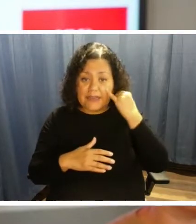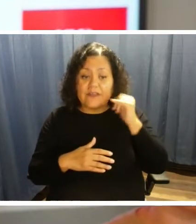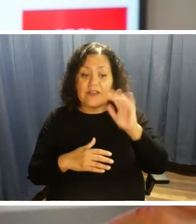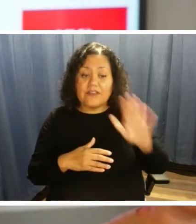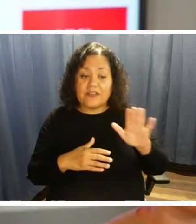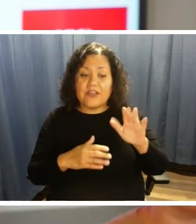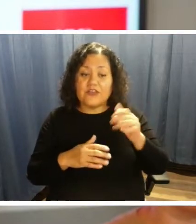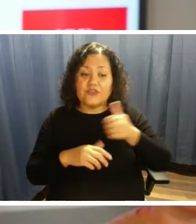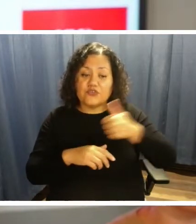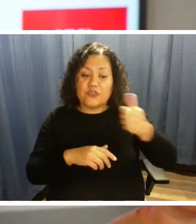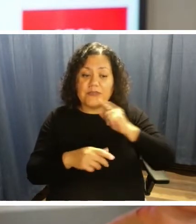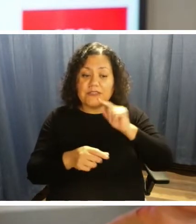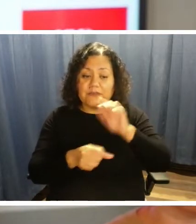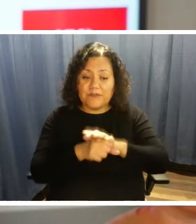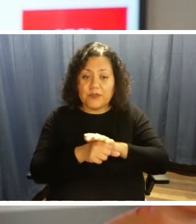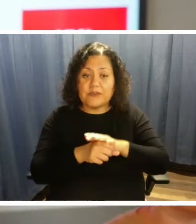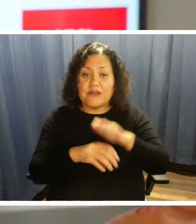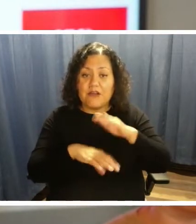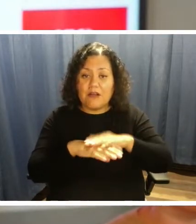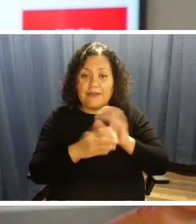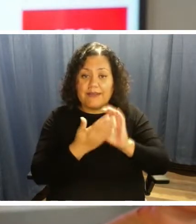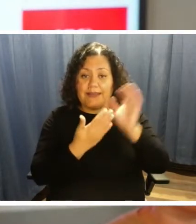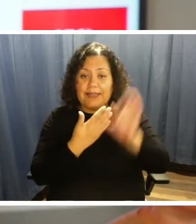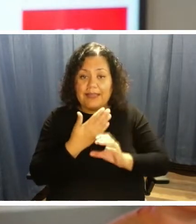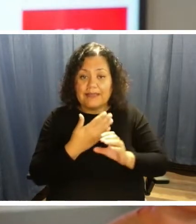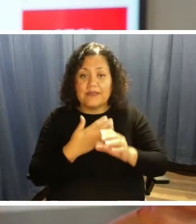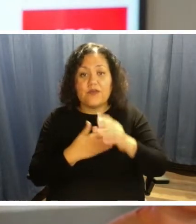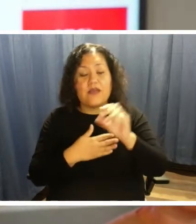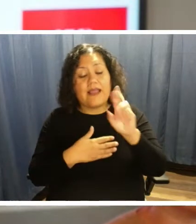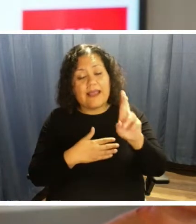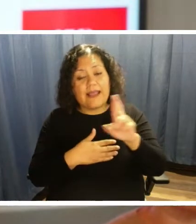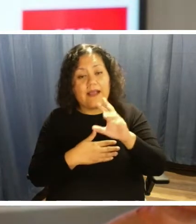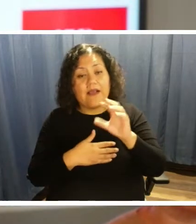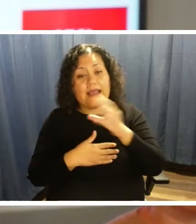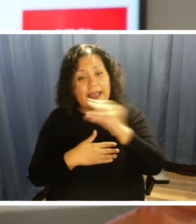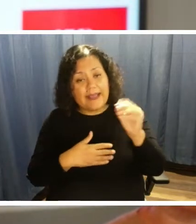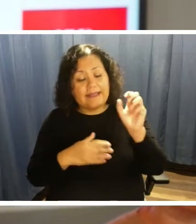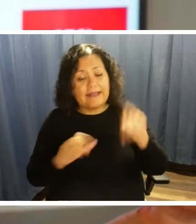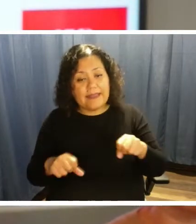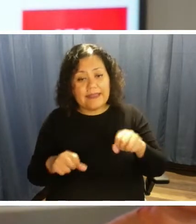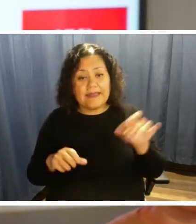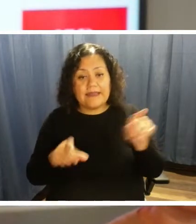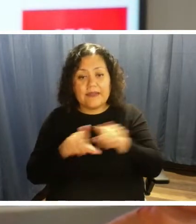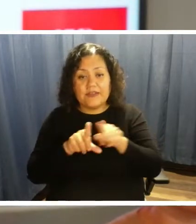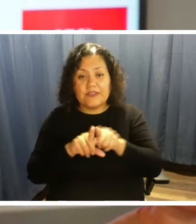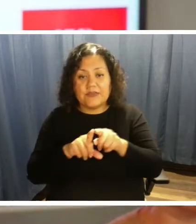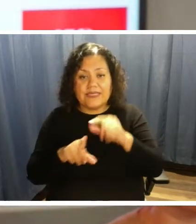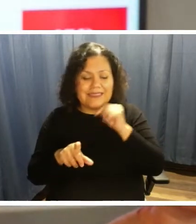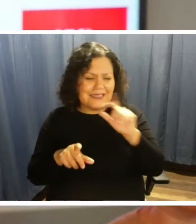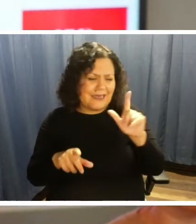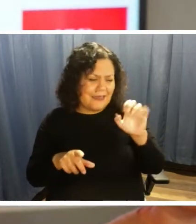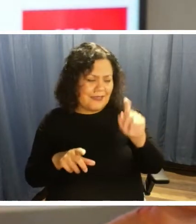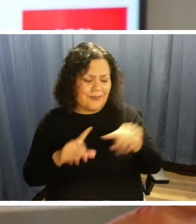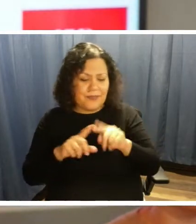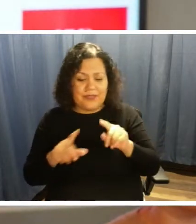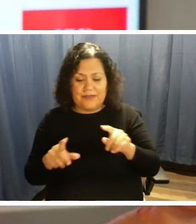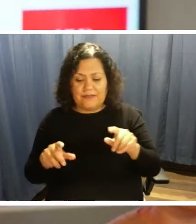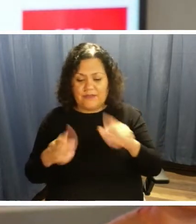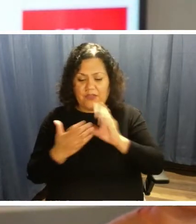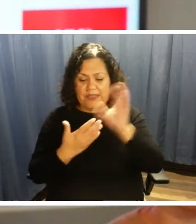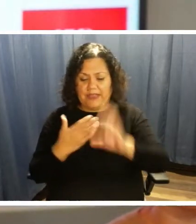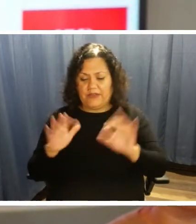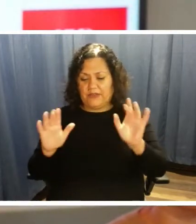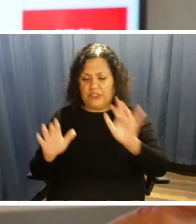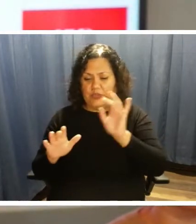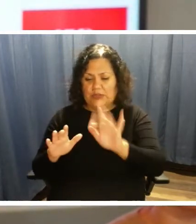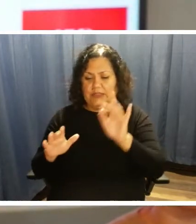confirm the trip is there. So, and they can also click on the, I guess it's not the link, but the time that they're, they're made the